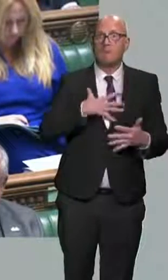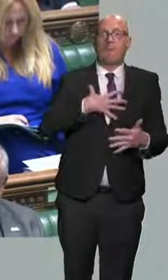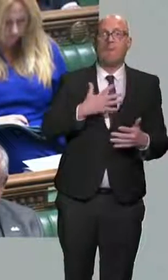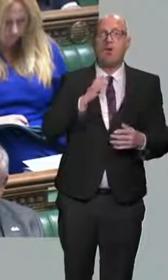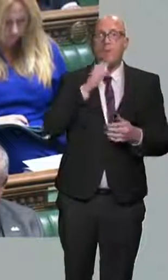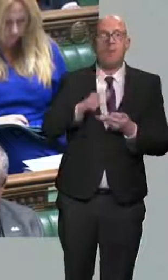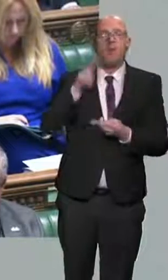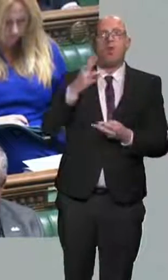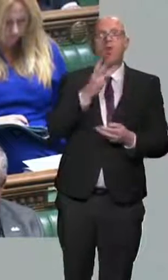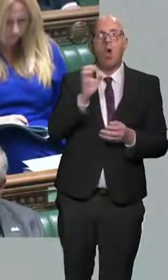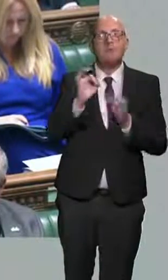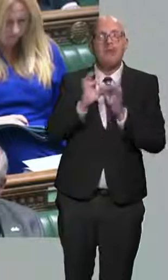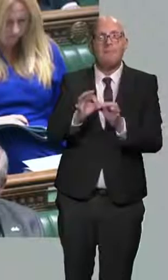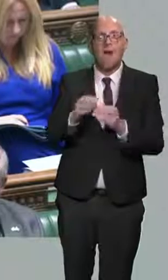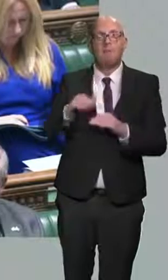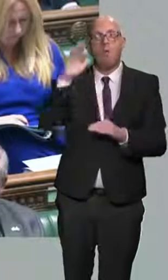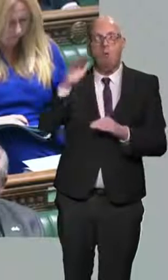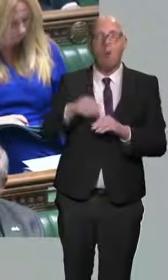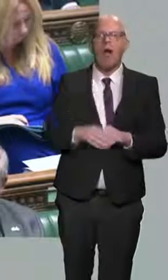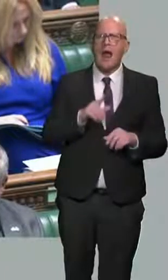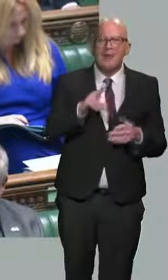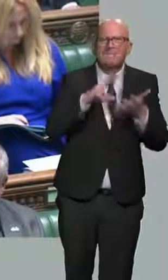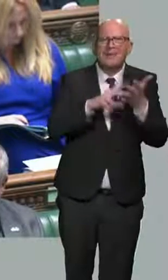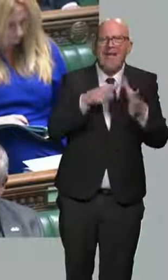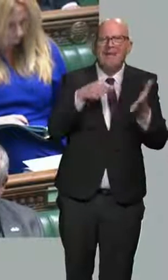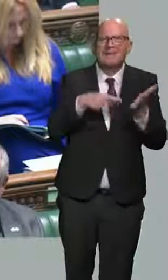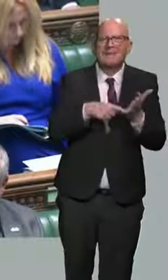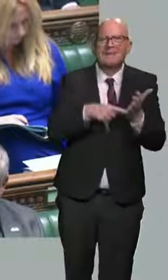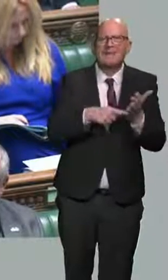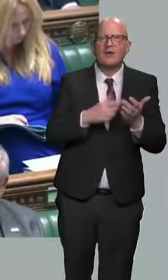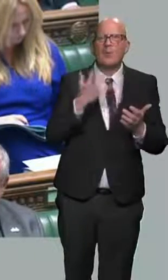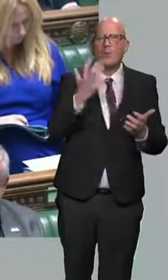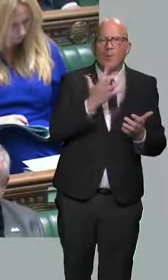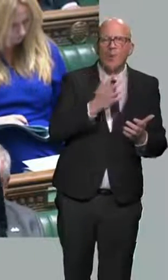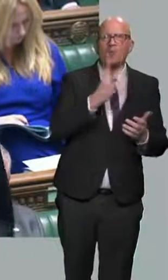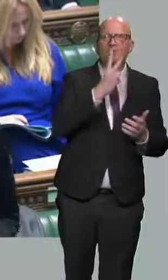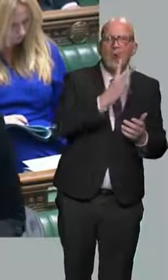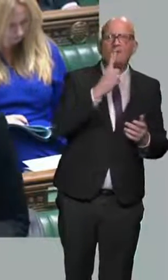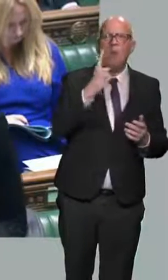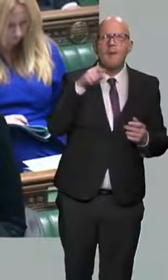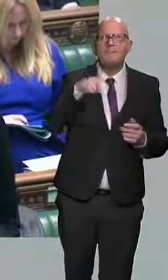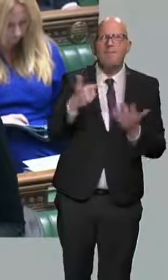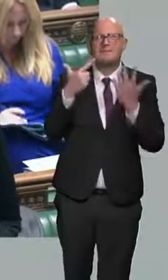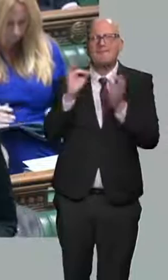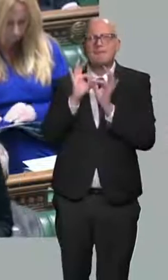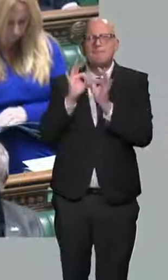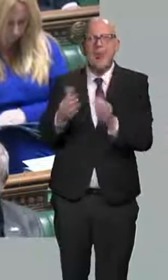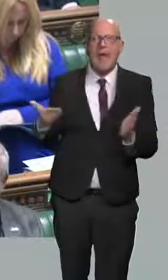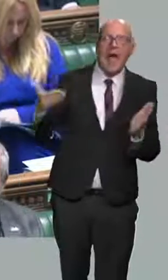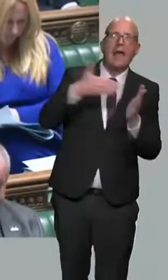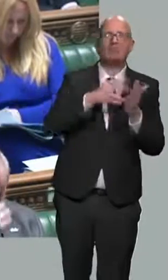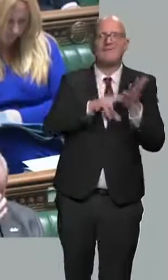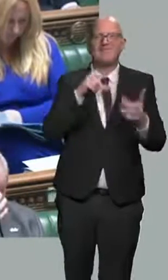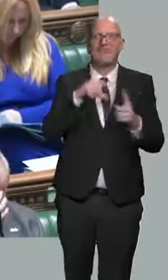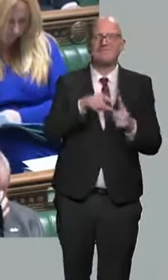today, VAT has gone up by £21.7 billion extra in the